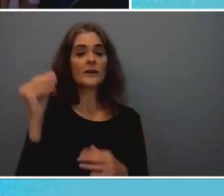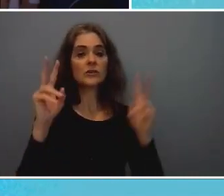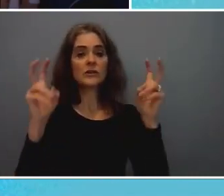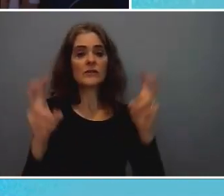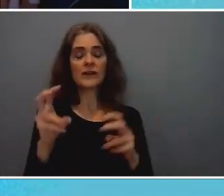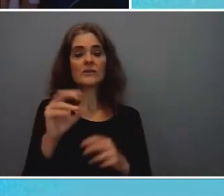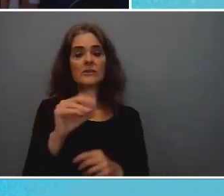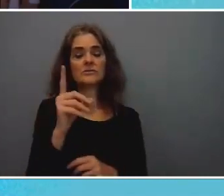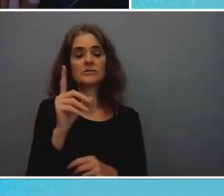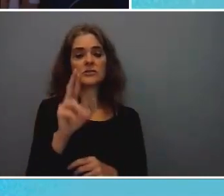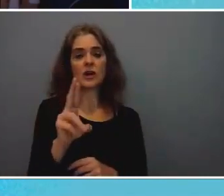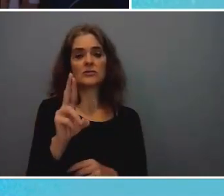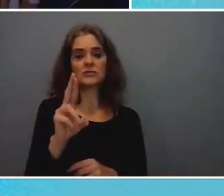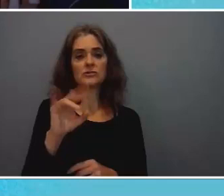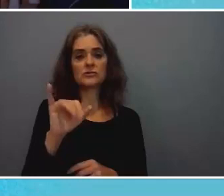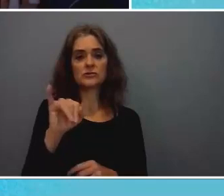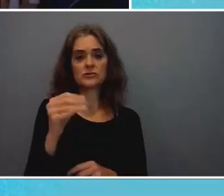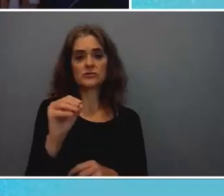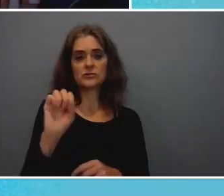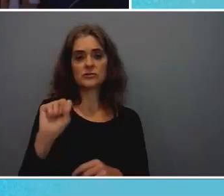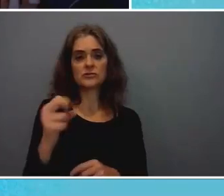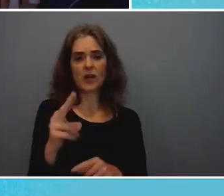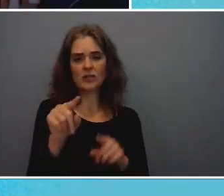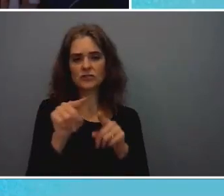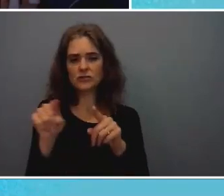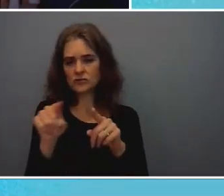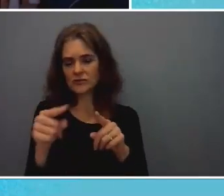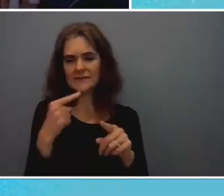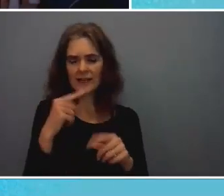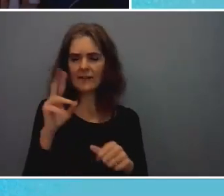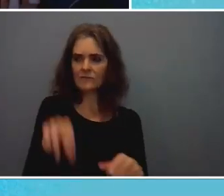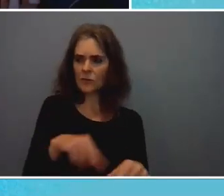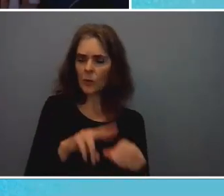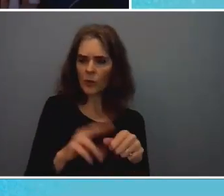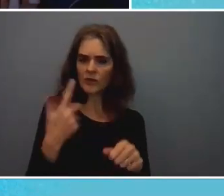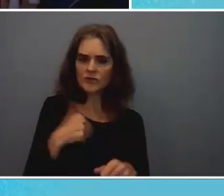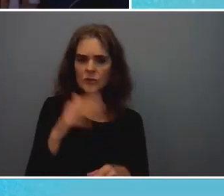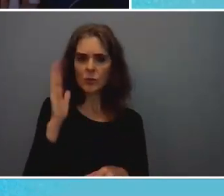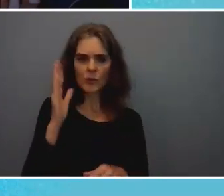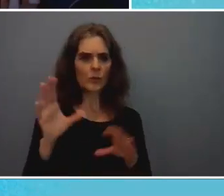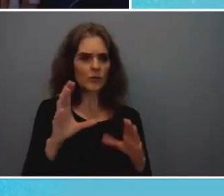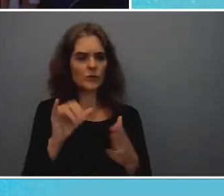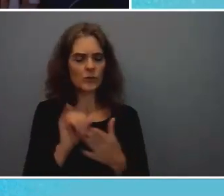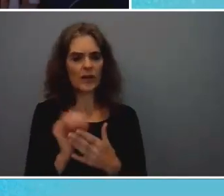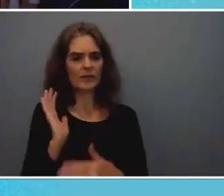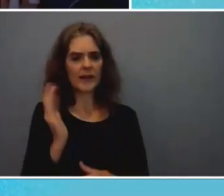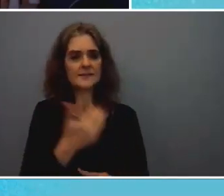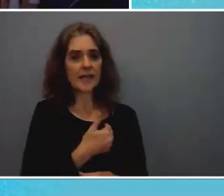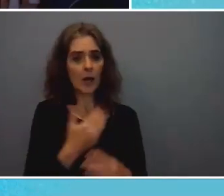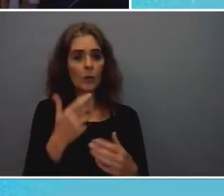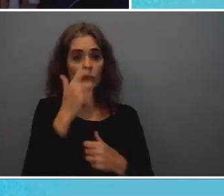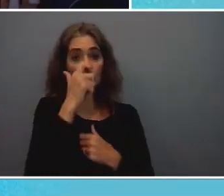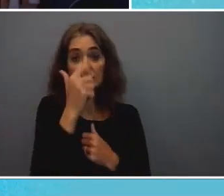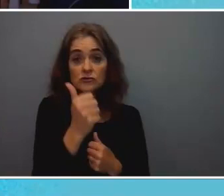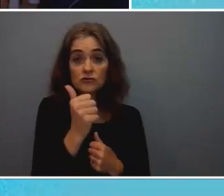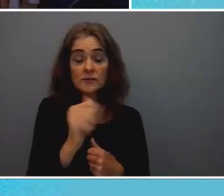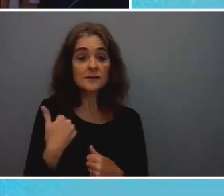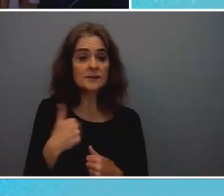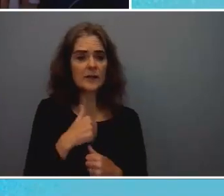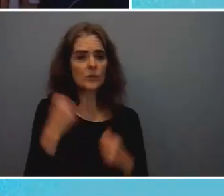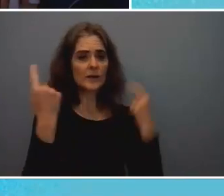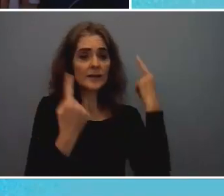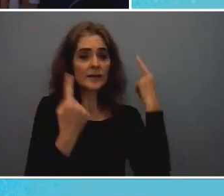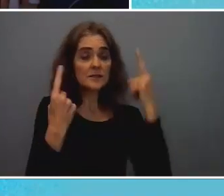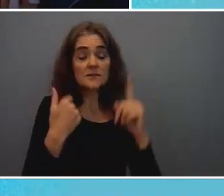jaishankar just said point blank of course we're going to do this this is our interest and then he said you know we we see ourselves